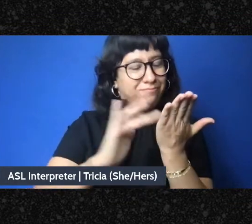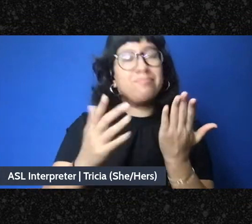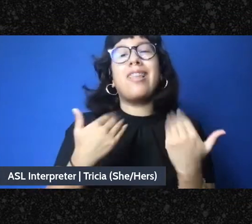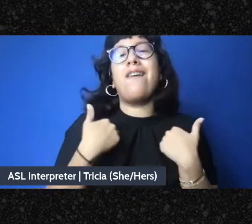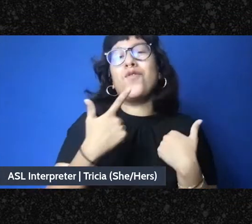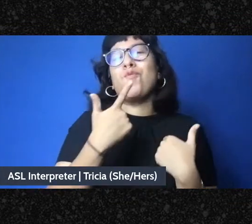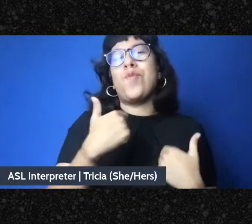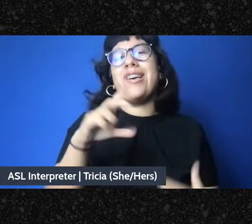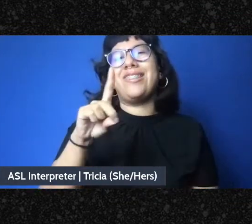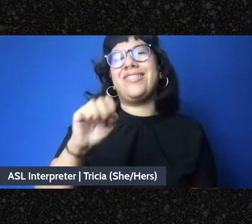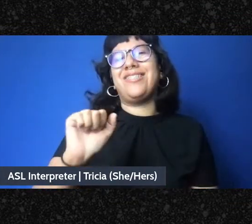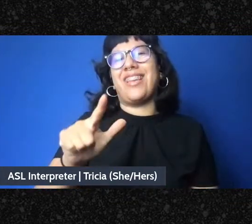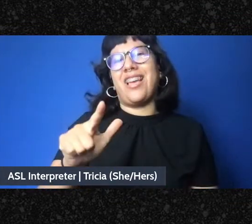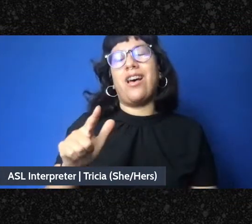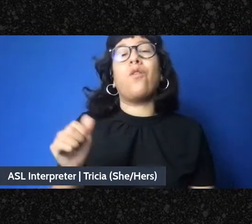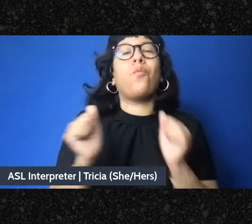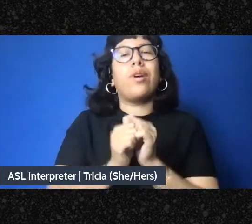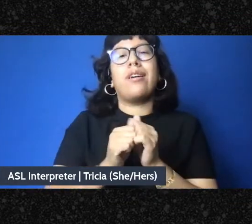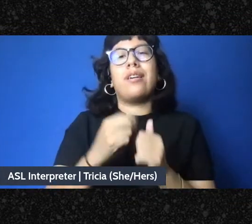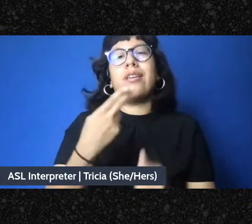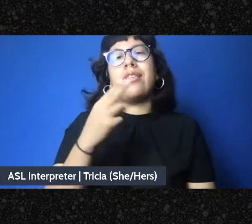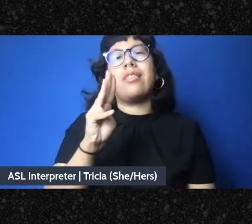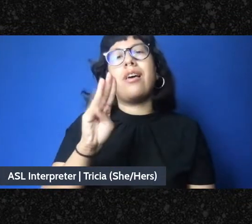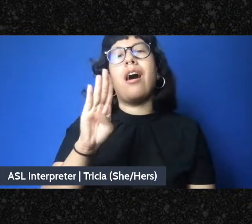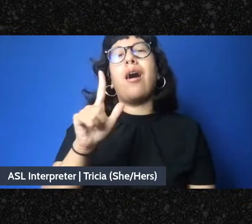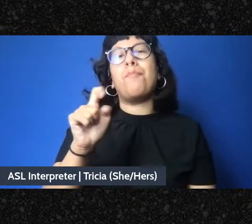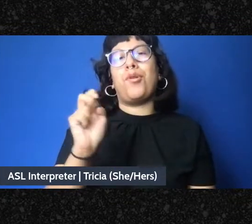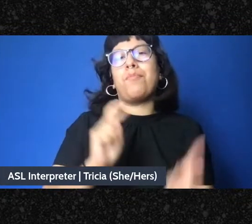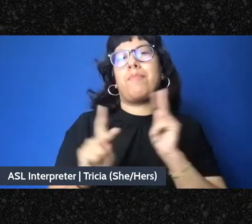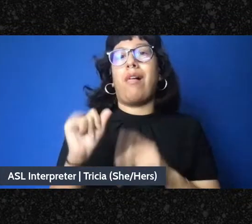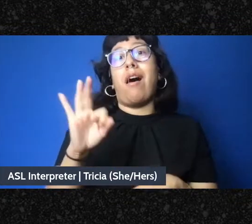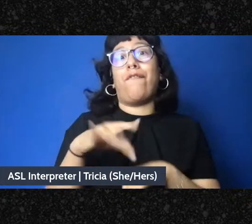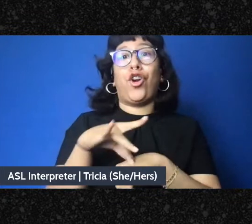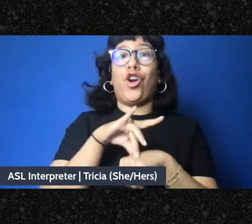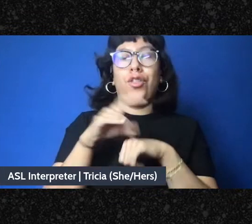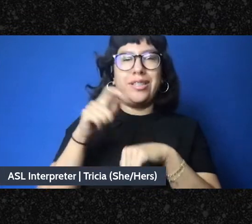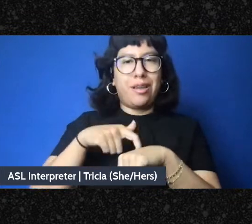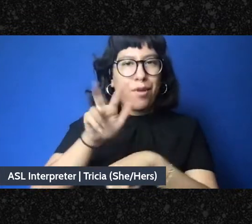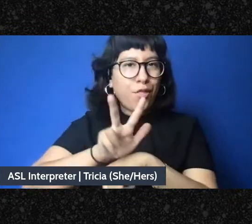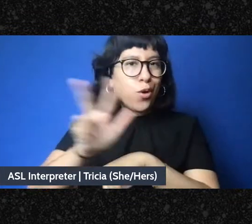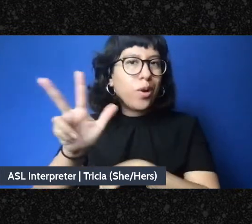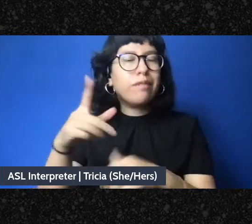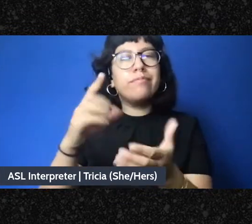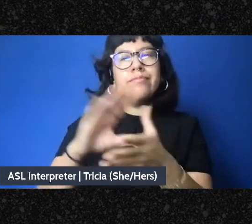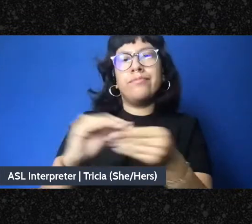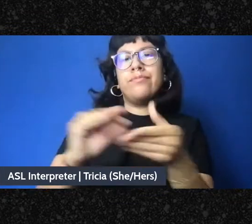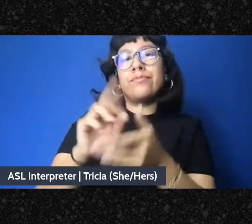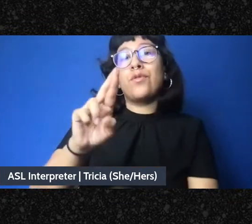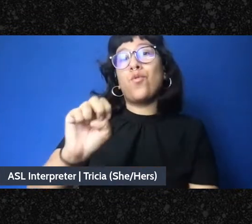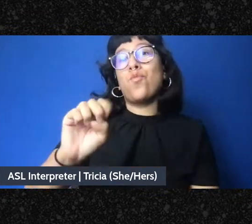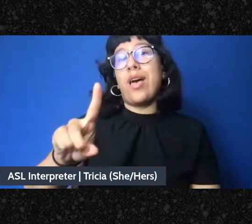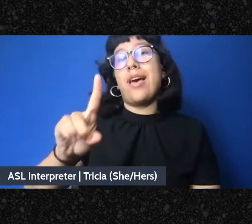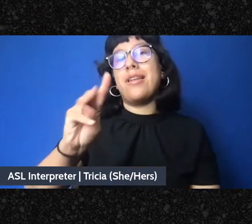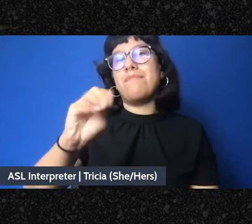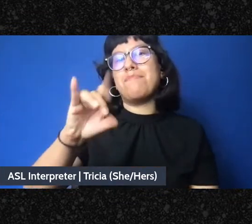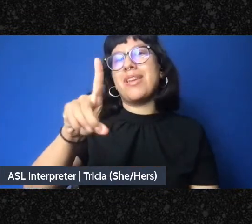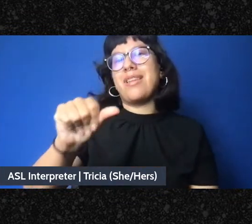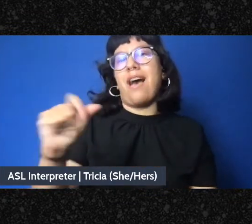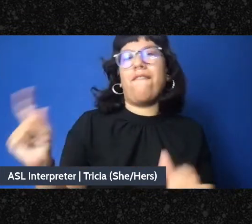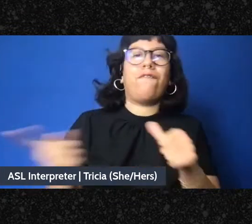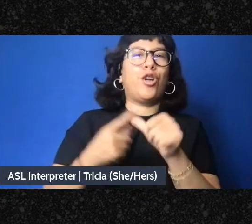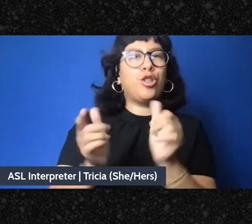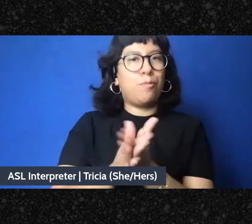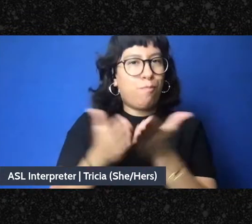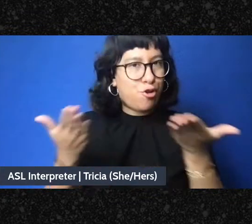the Humble People of the Earth. That's 3 p.m. It celebrates Red Media's first book. And then